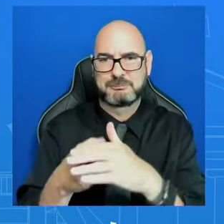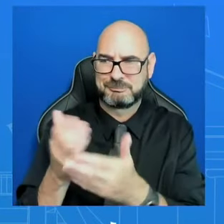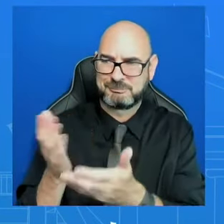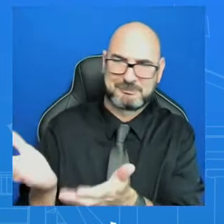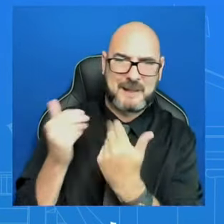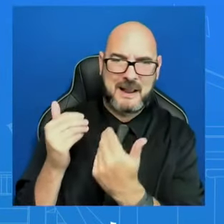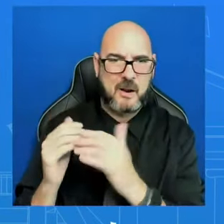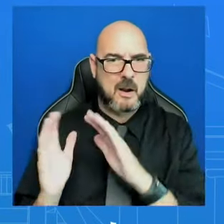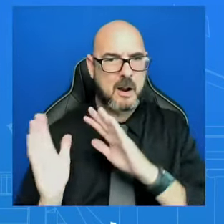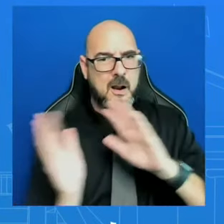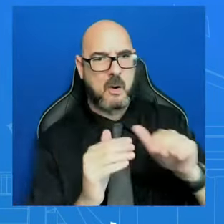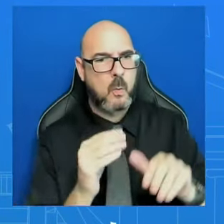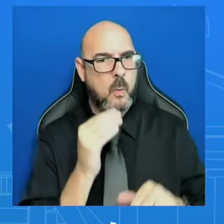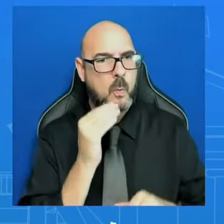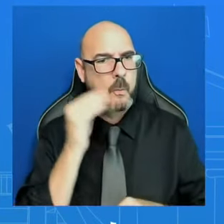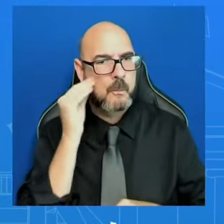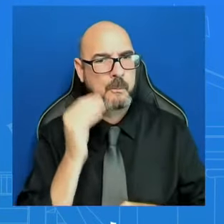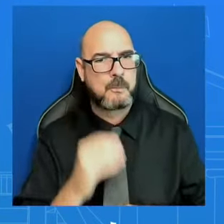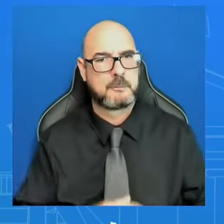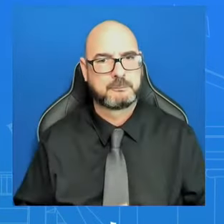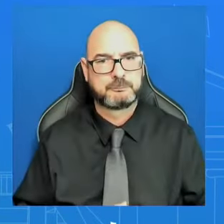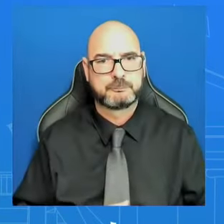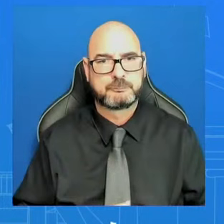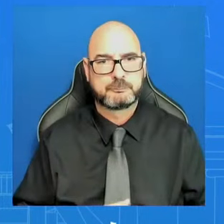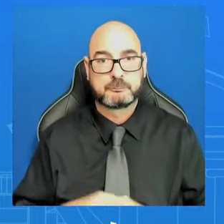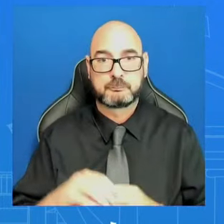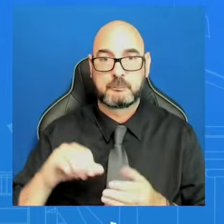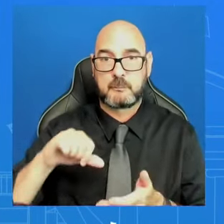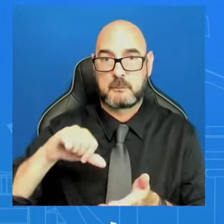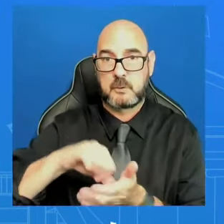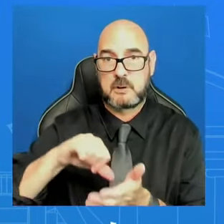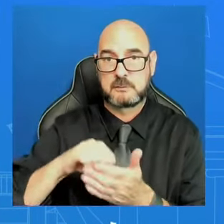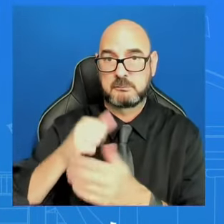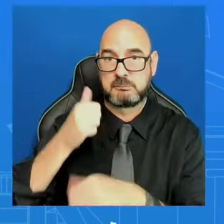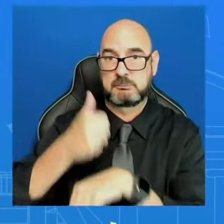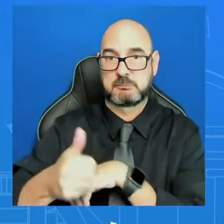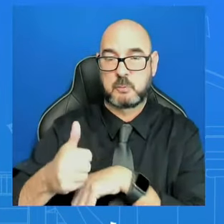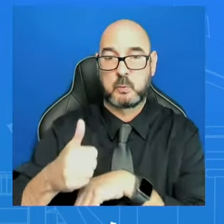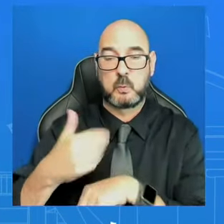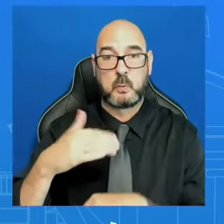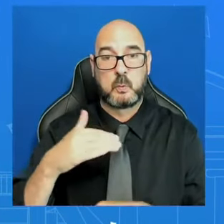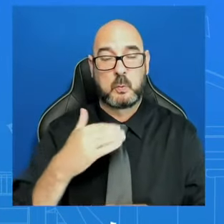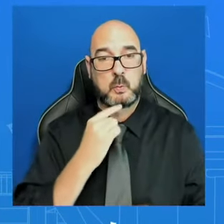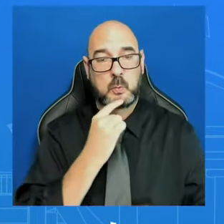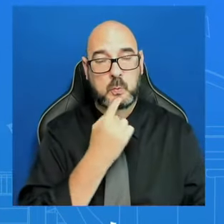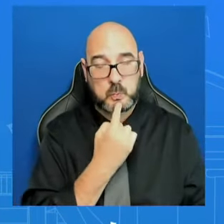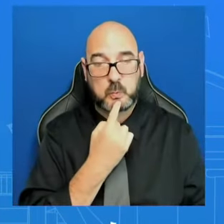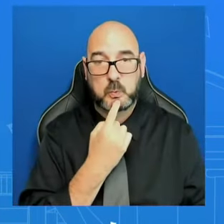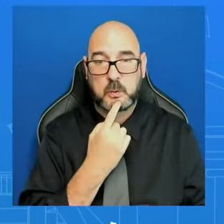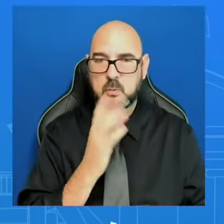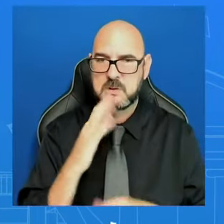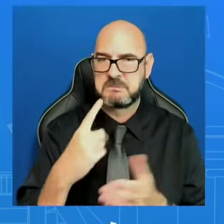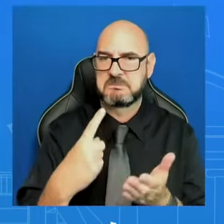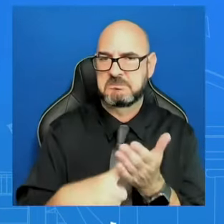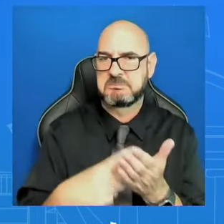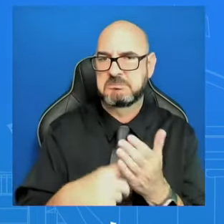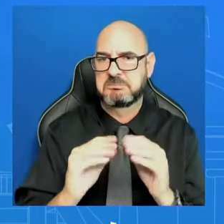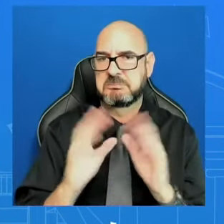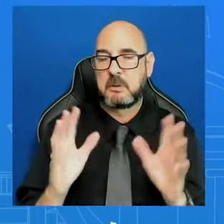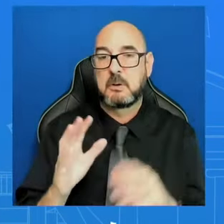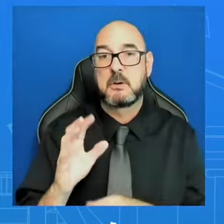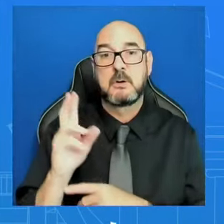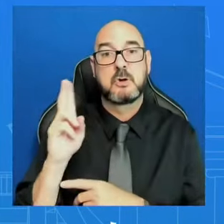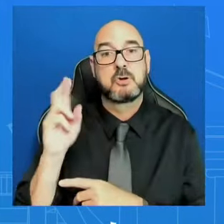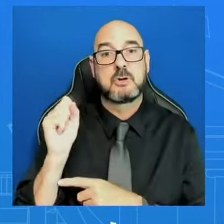threats against Israel and the Israeli people. President Biden made clear that the United States strongly supports Israel in the face of those